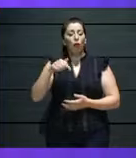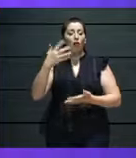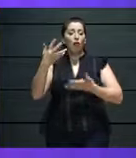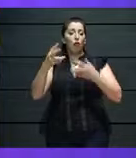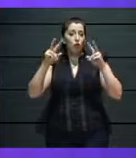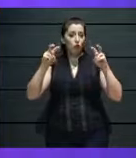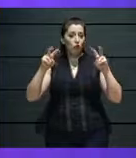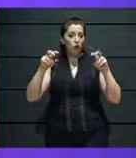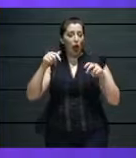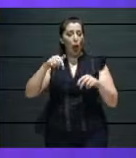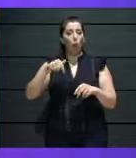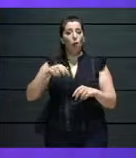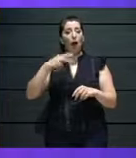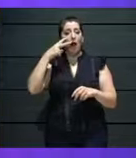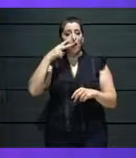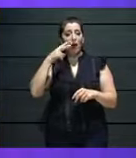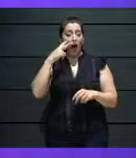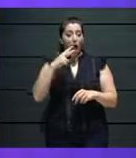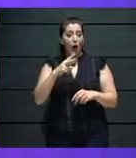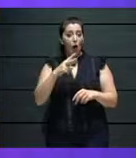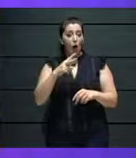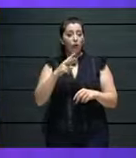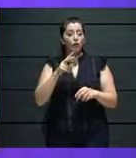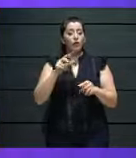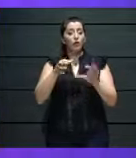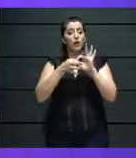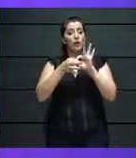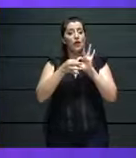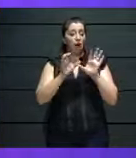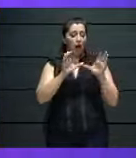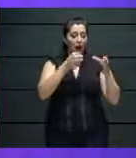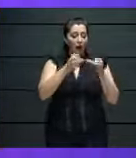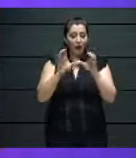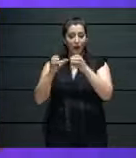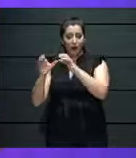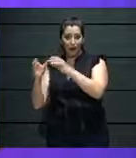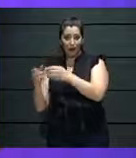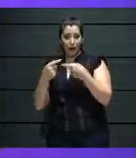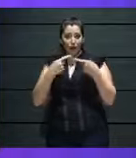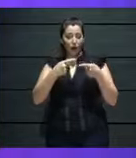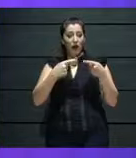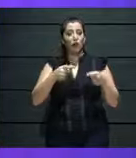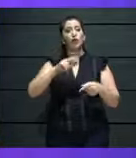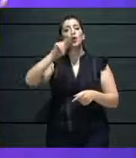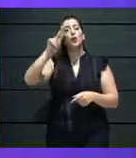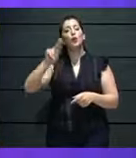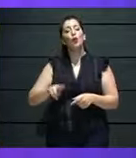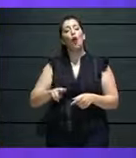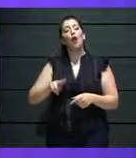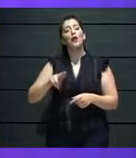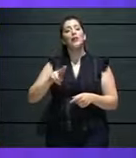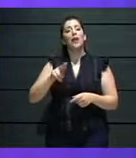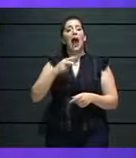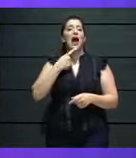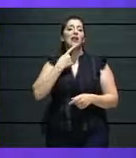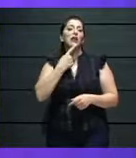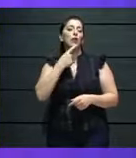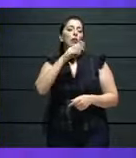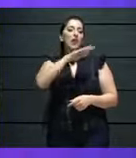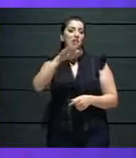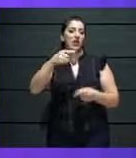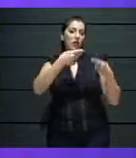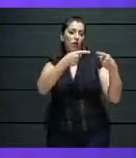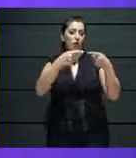And we definitely would very much like you to participate in this conversation, so feel free to send us